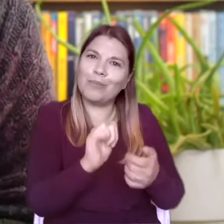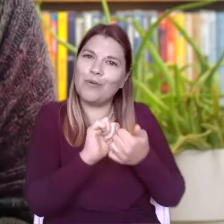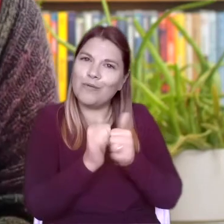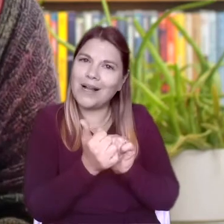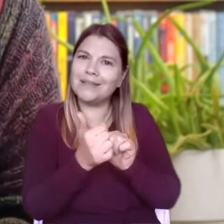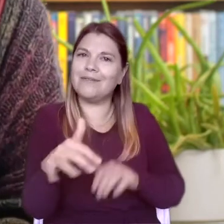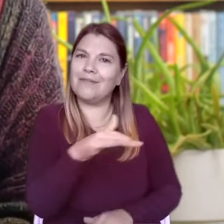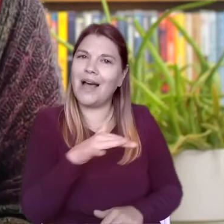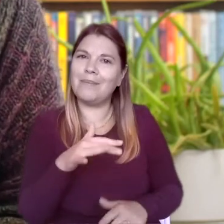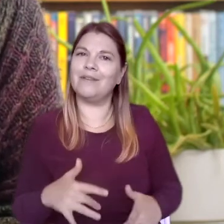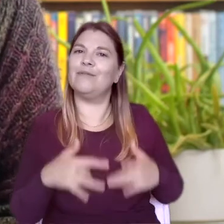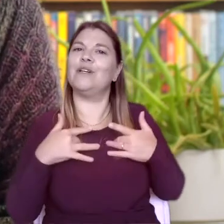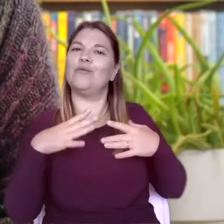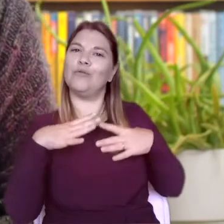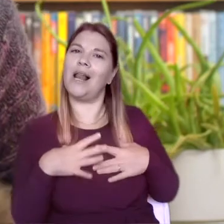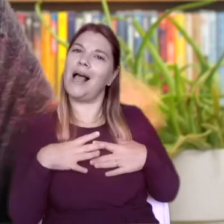sound.